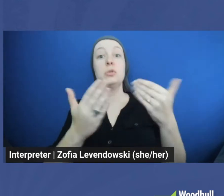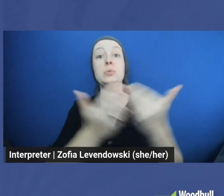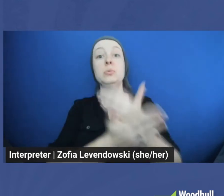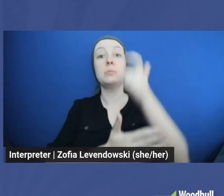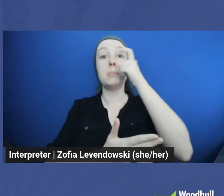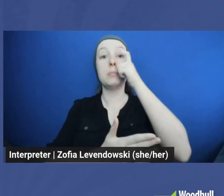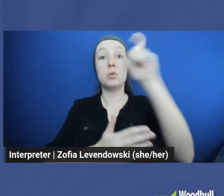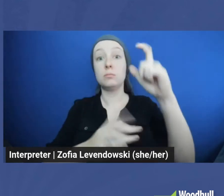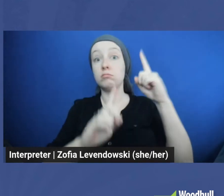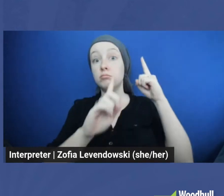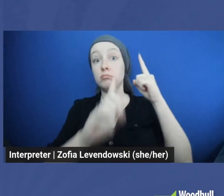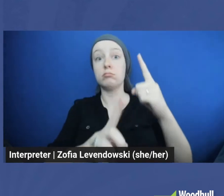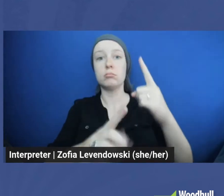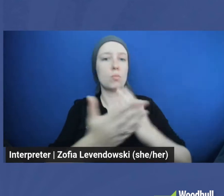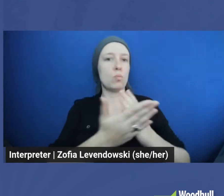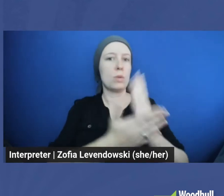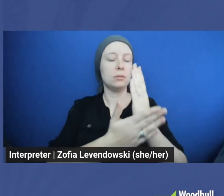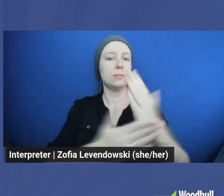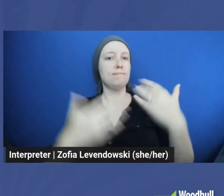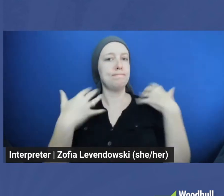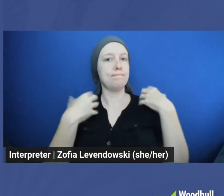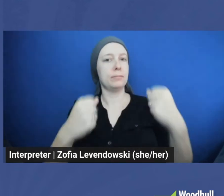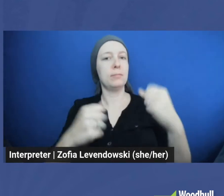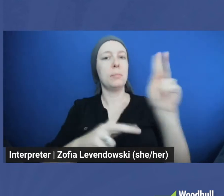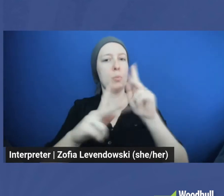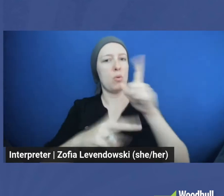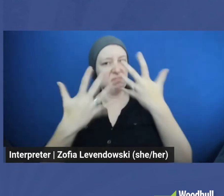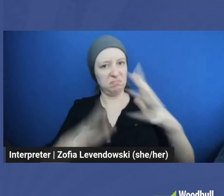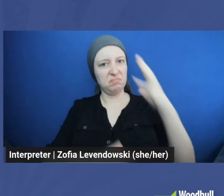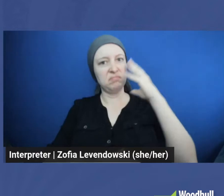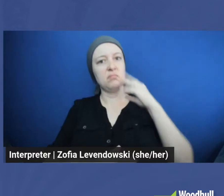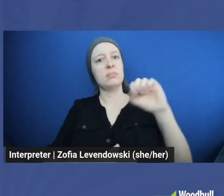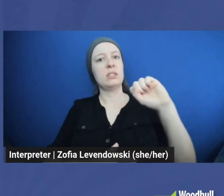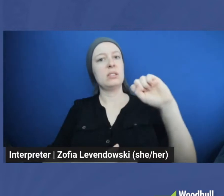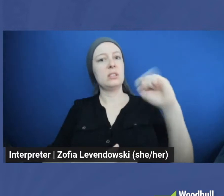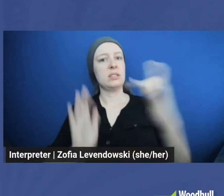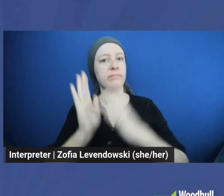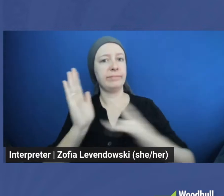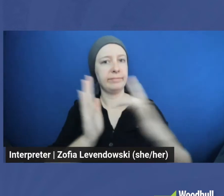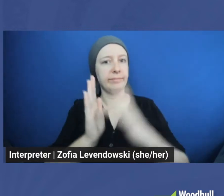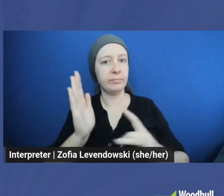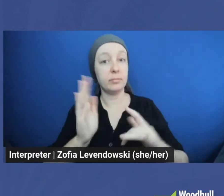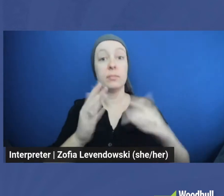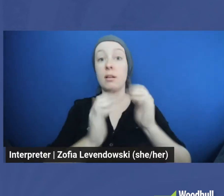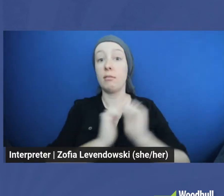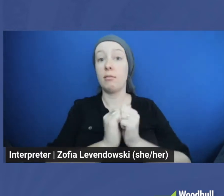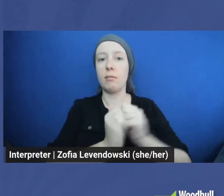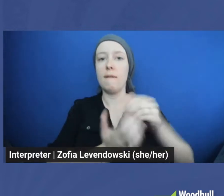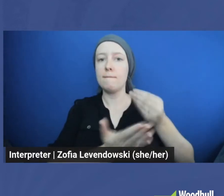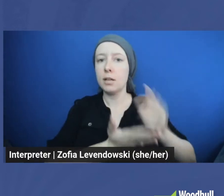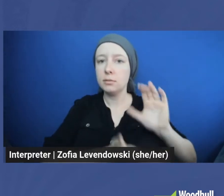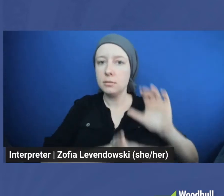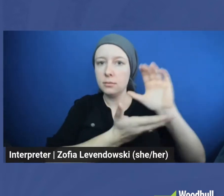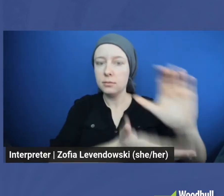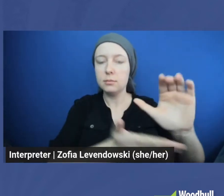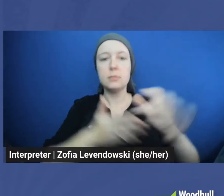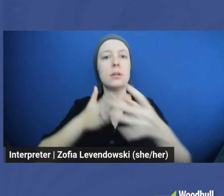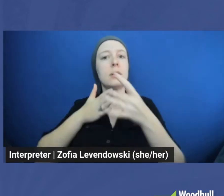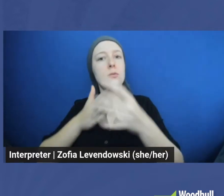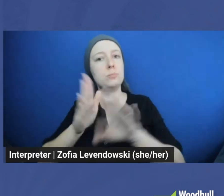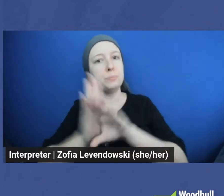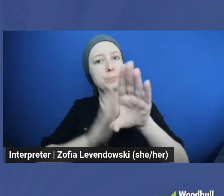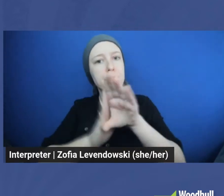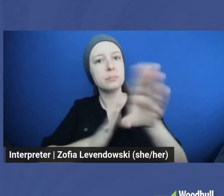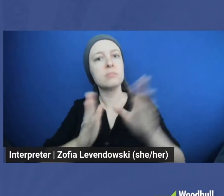the rights and welfare of people in the sex trade through funding, leadership development, and philanthropic education.